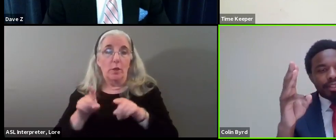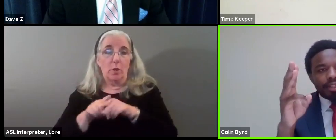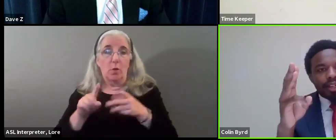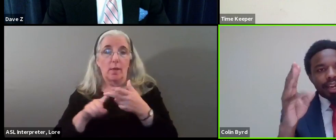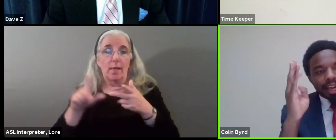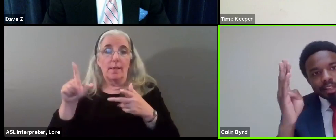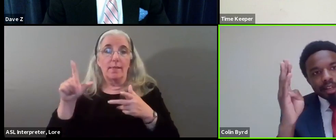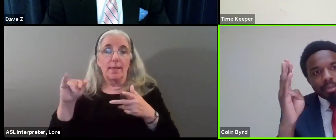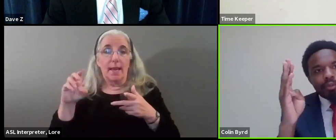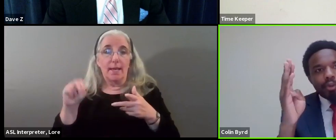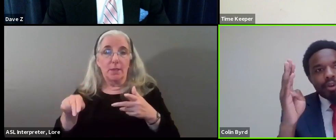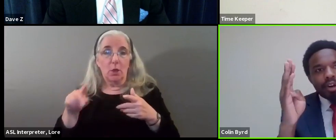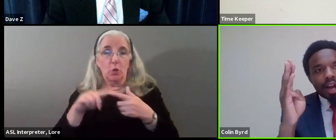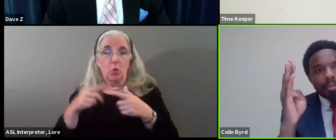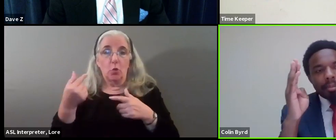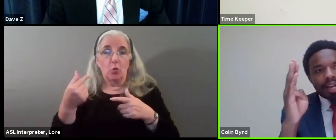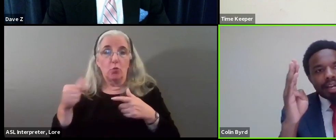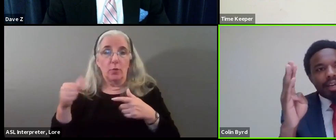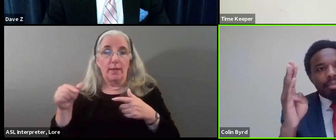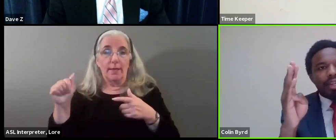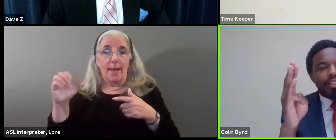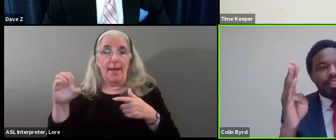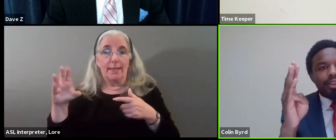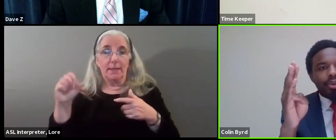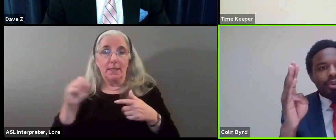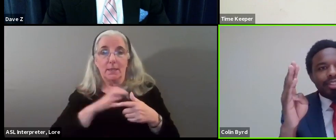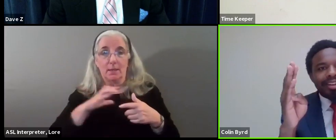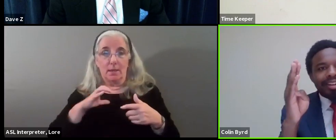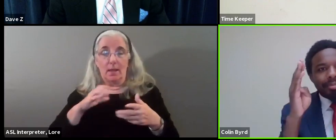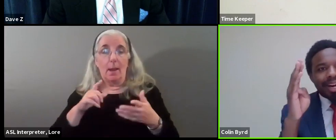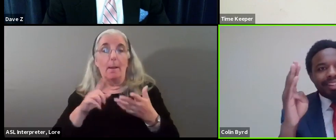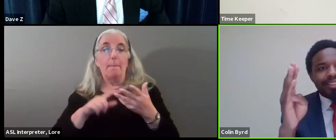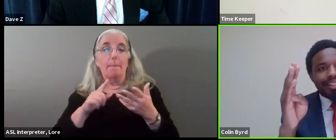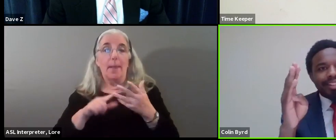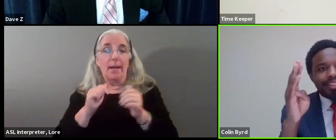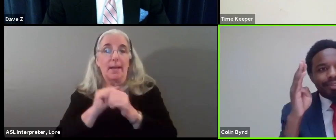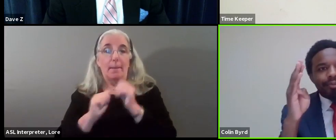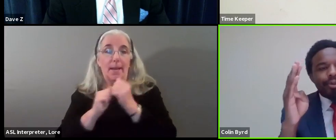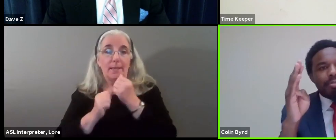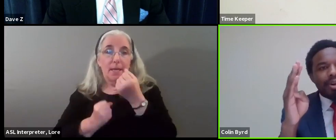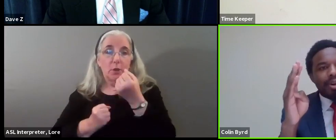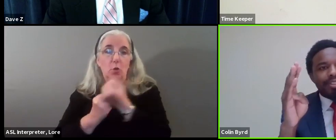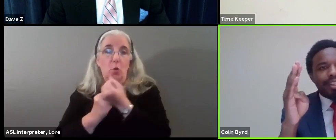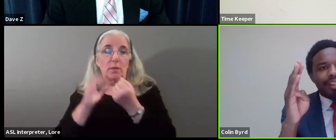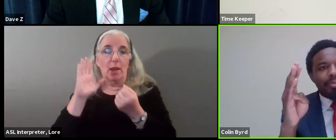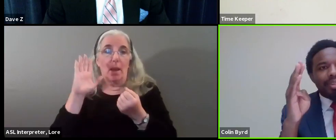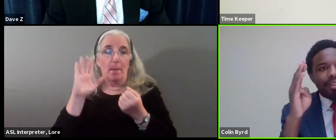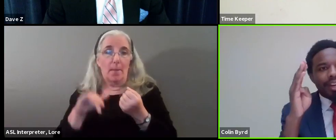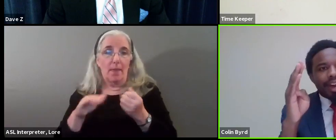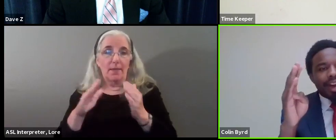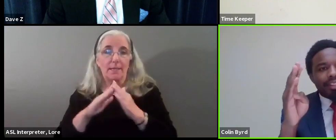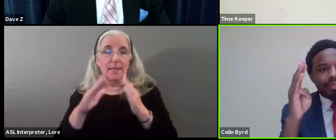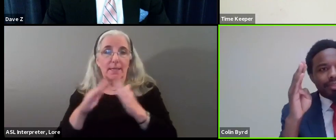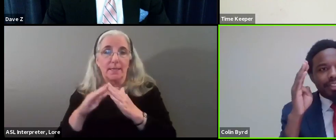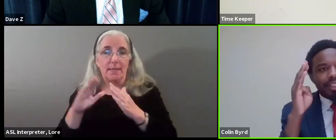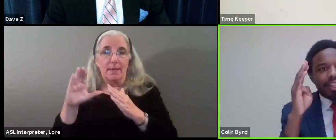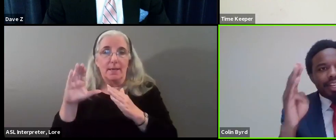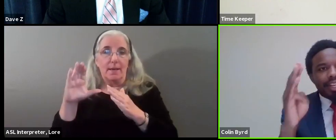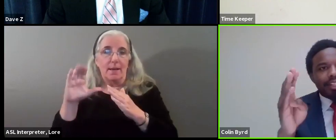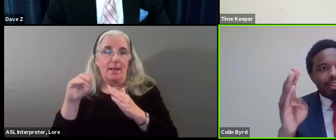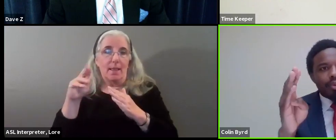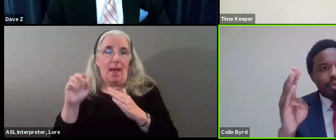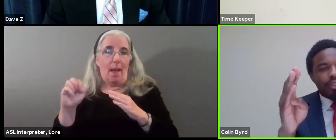Aces. And then number four, my campaign is endorsed by the city's foremost climate activist,